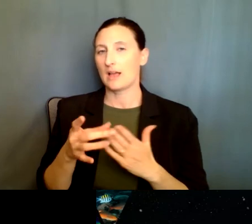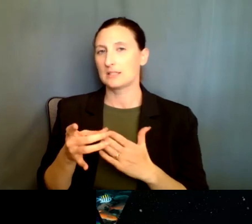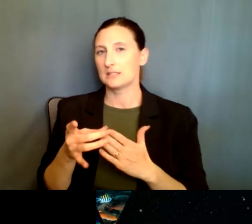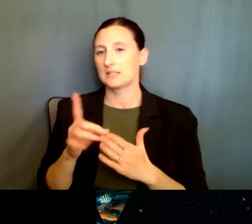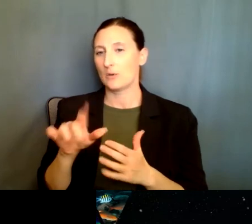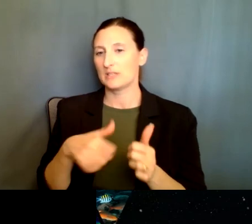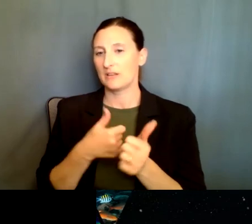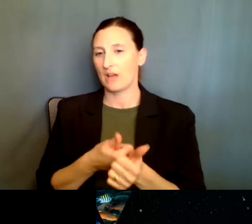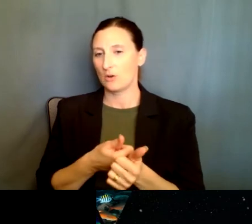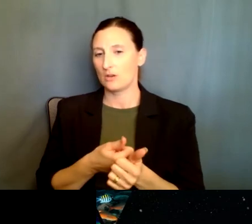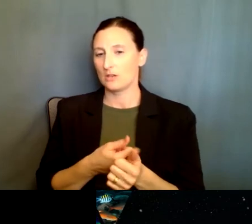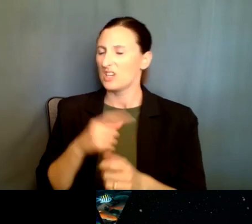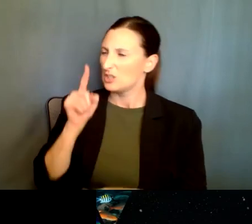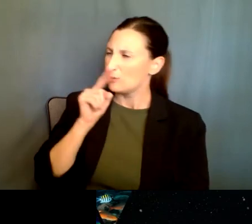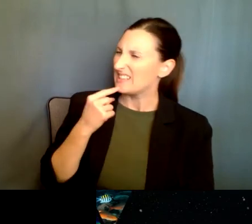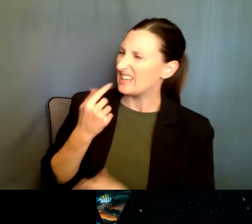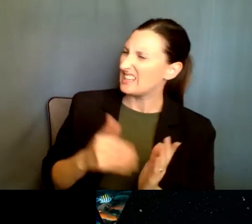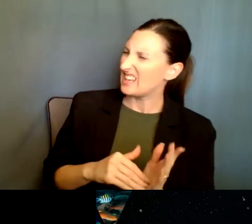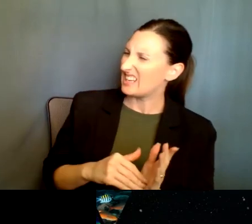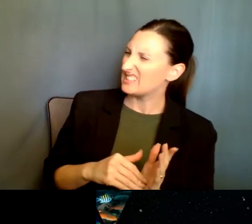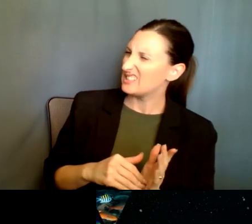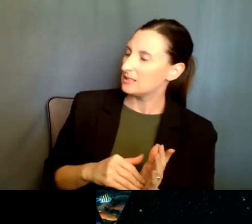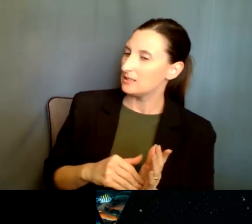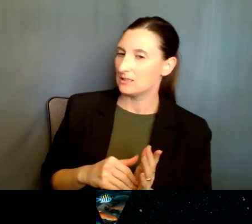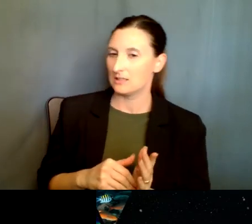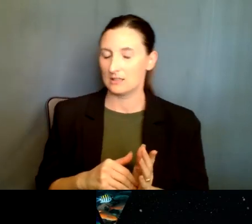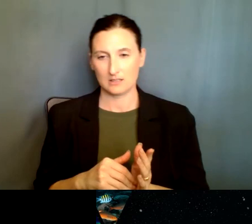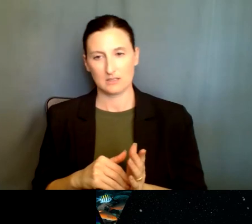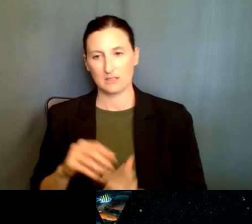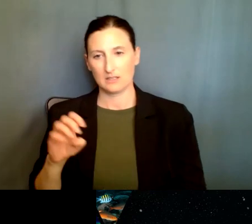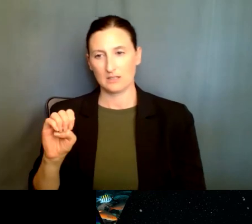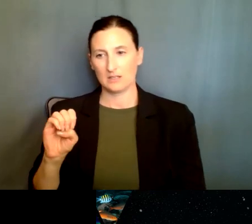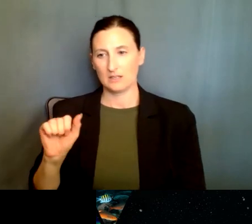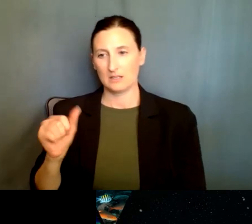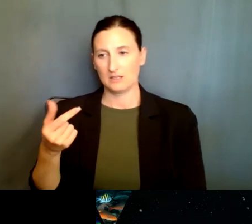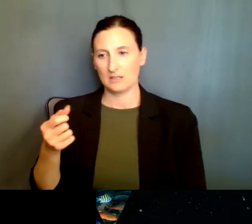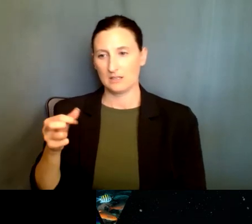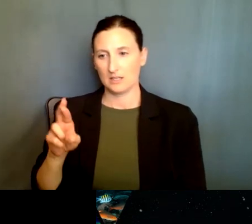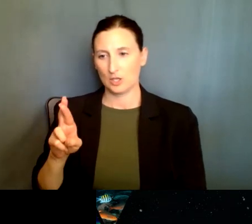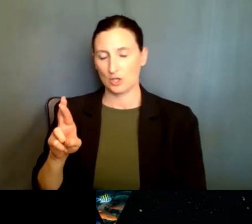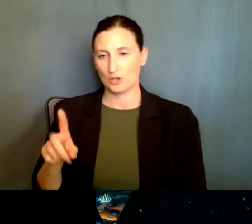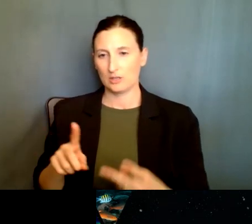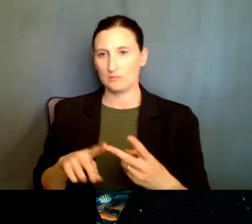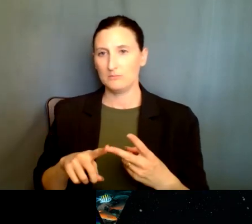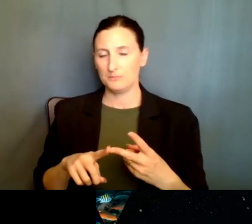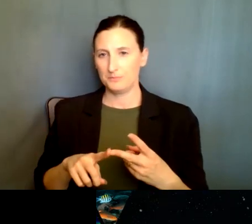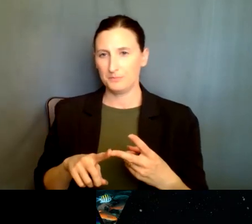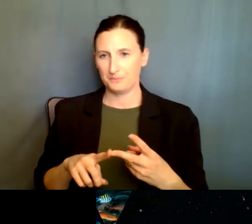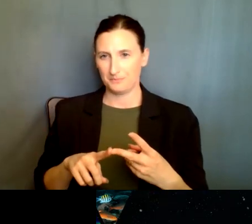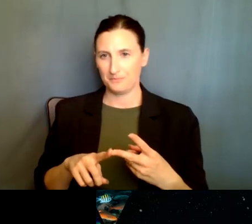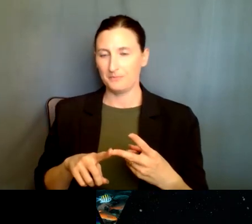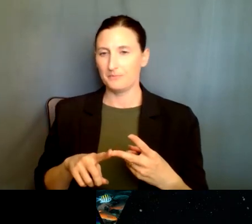I'm sorry. Can you repeat the question eager for robotics and CPS? Yes. So the size support eager